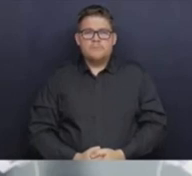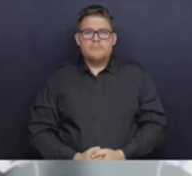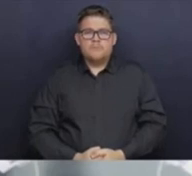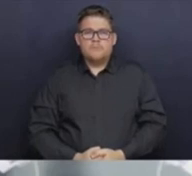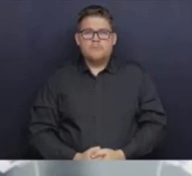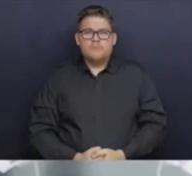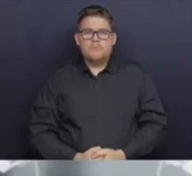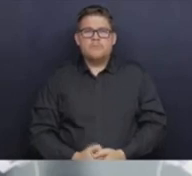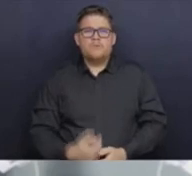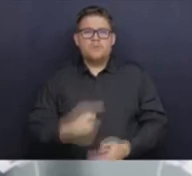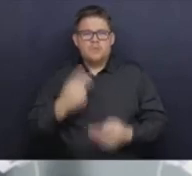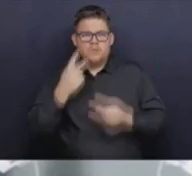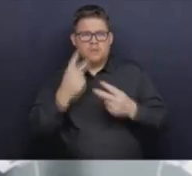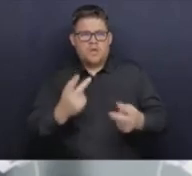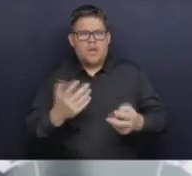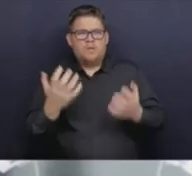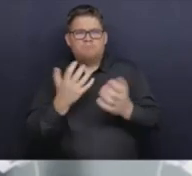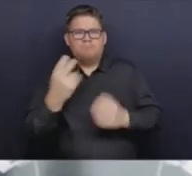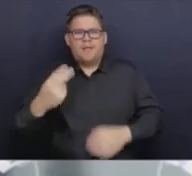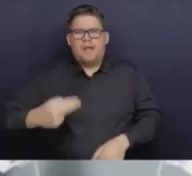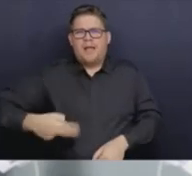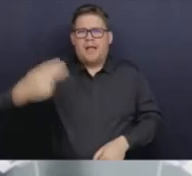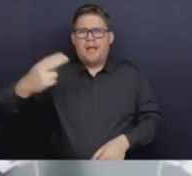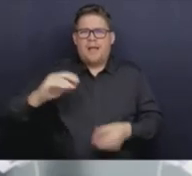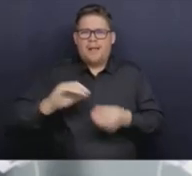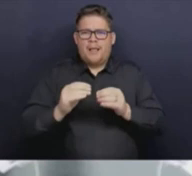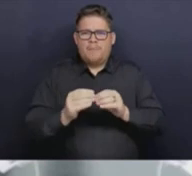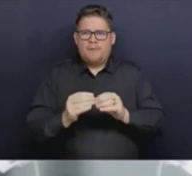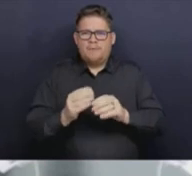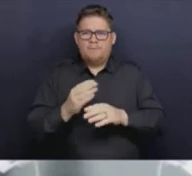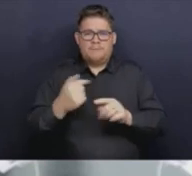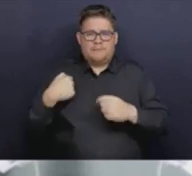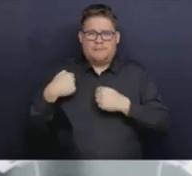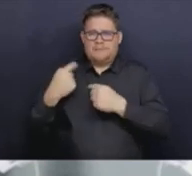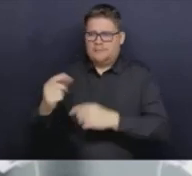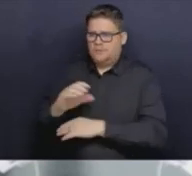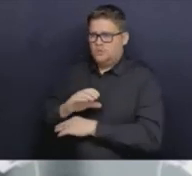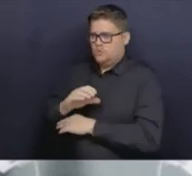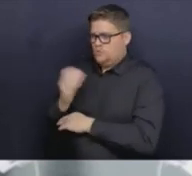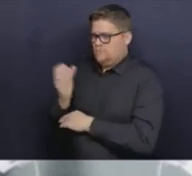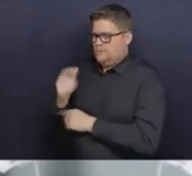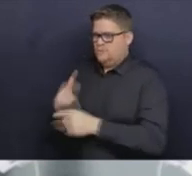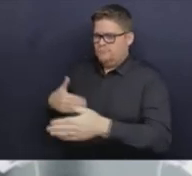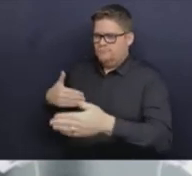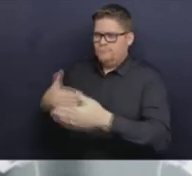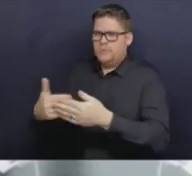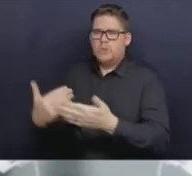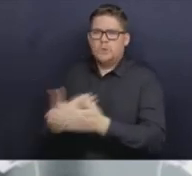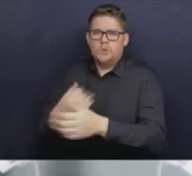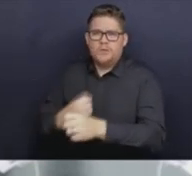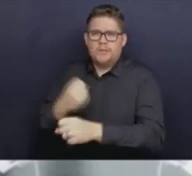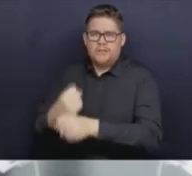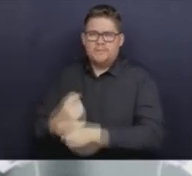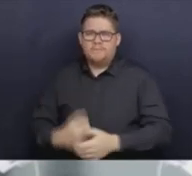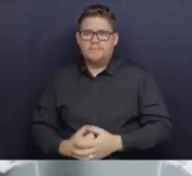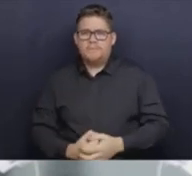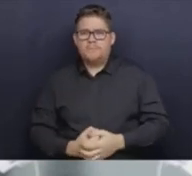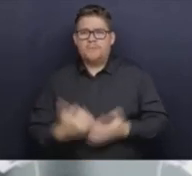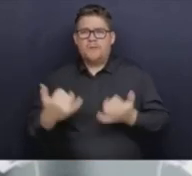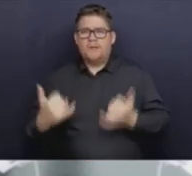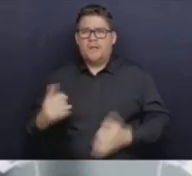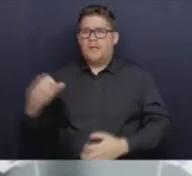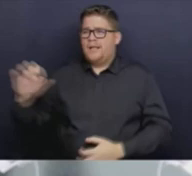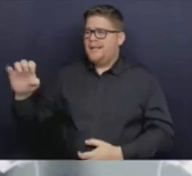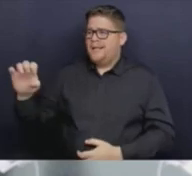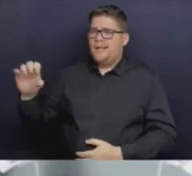than we typically see in the week between Christmas and New Year's. With emergency operation centers in place and the return of health care workers after the